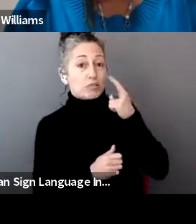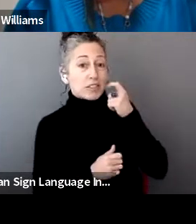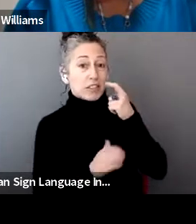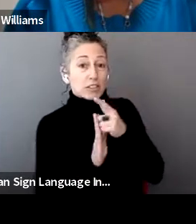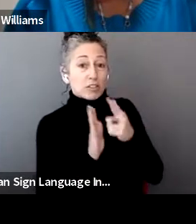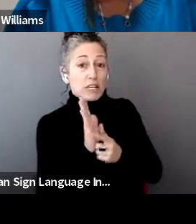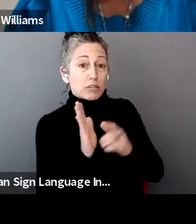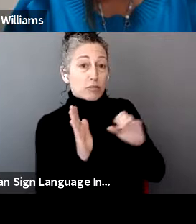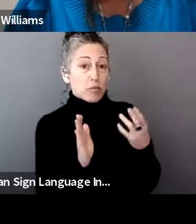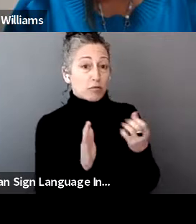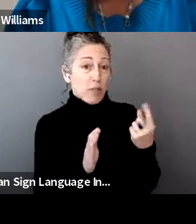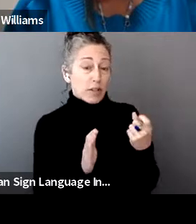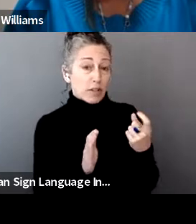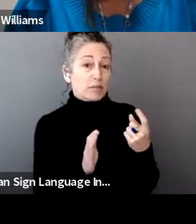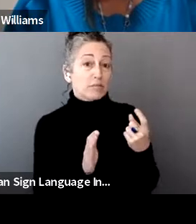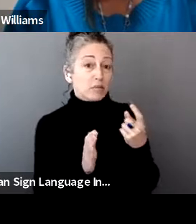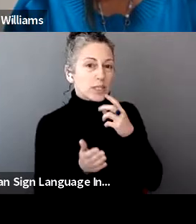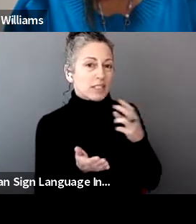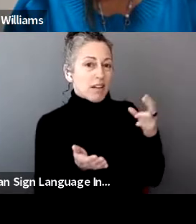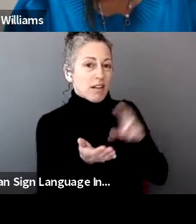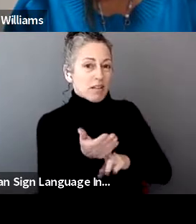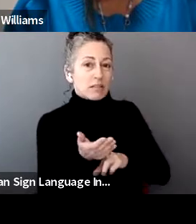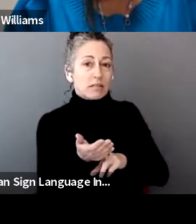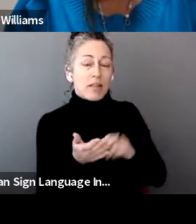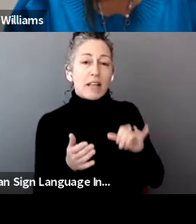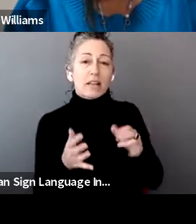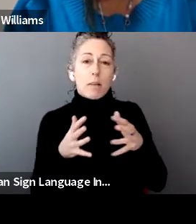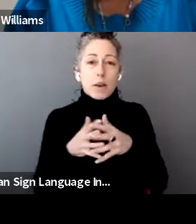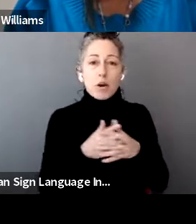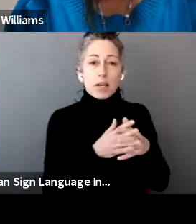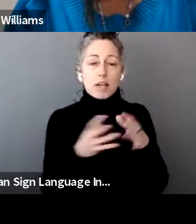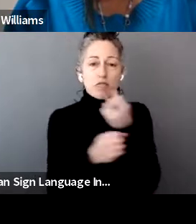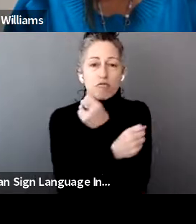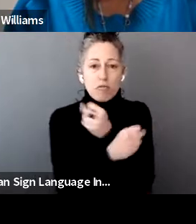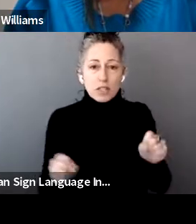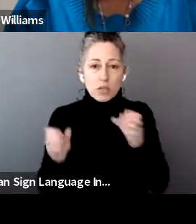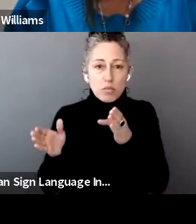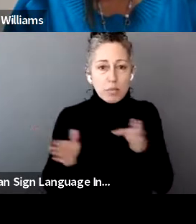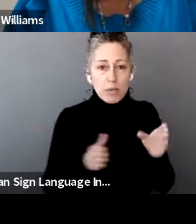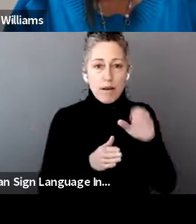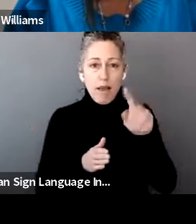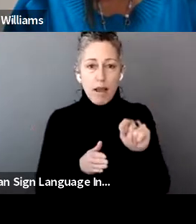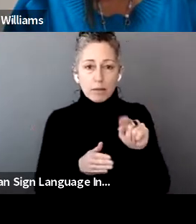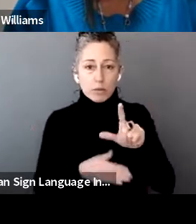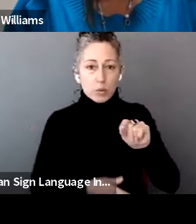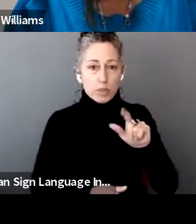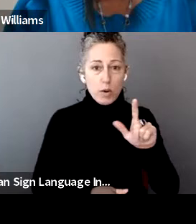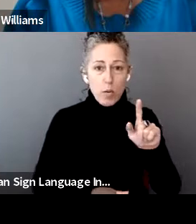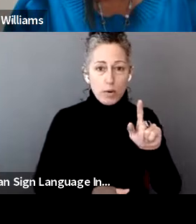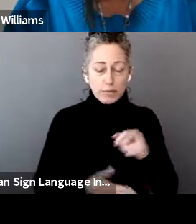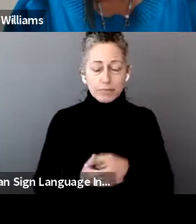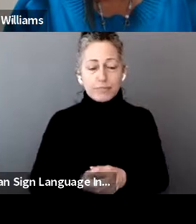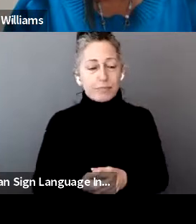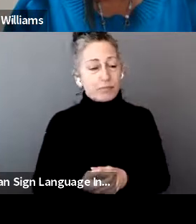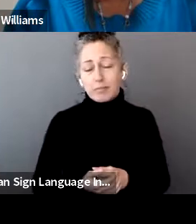March 11th. And that was the American Rescue Plan Act of 2021. We don't have any